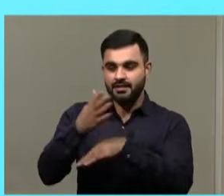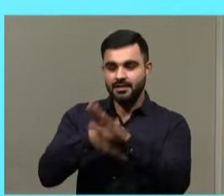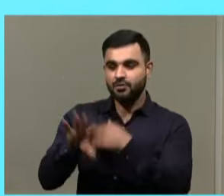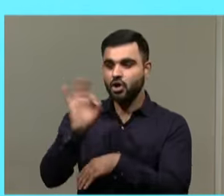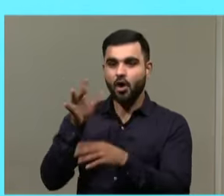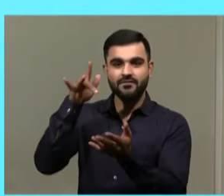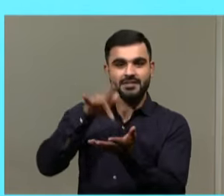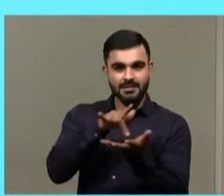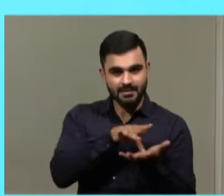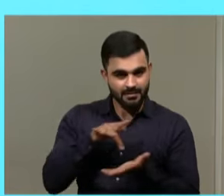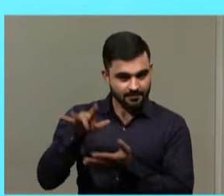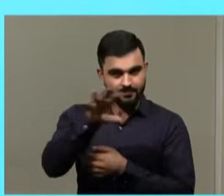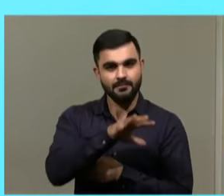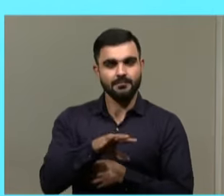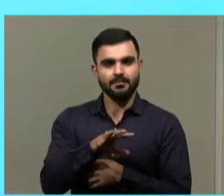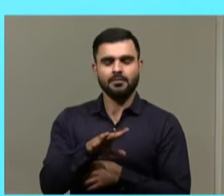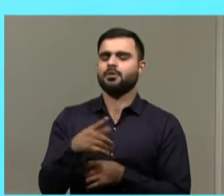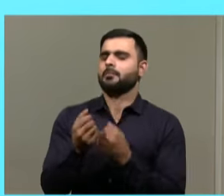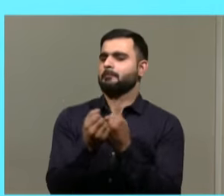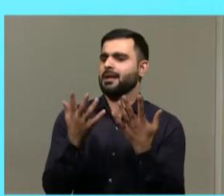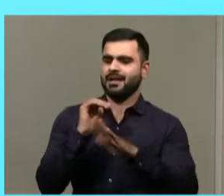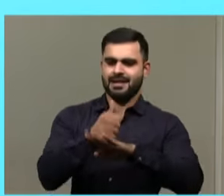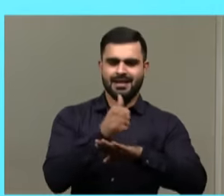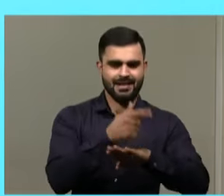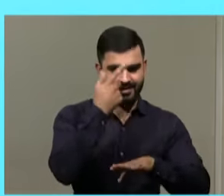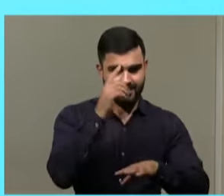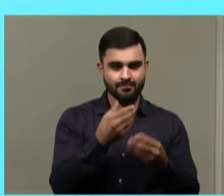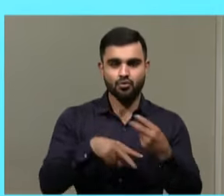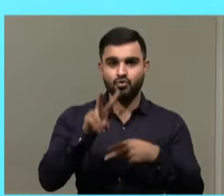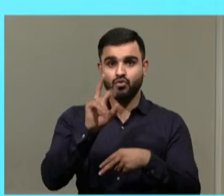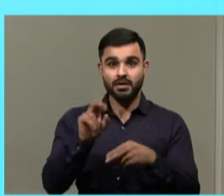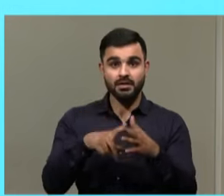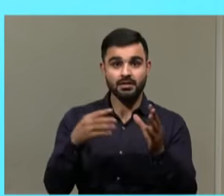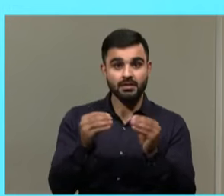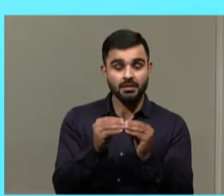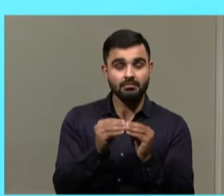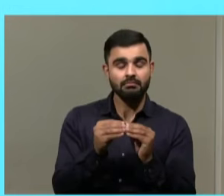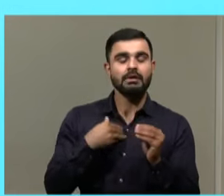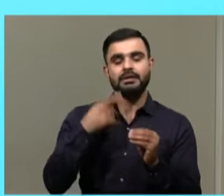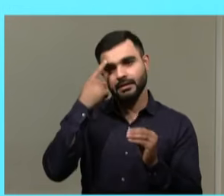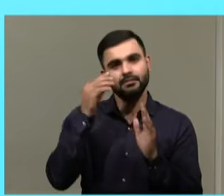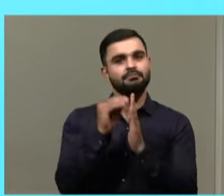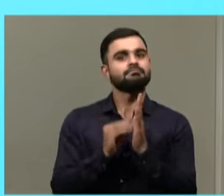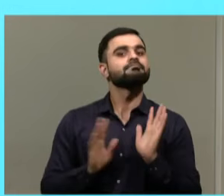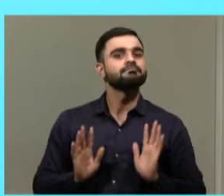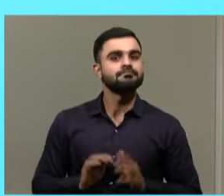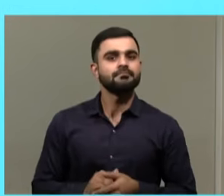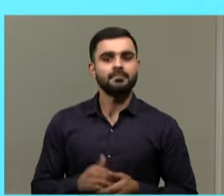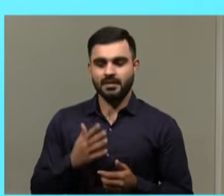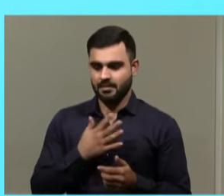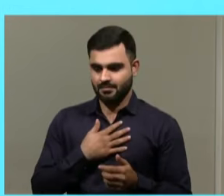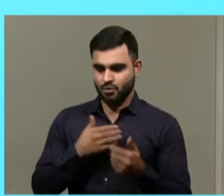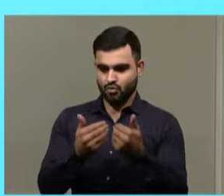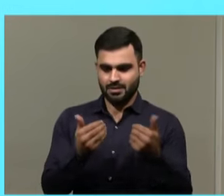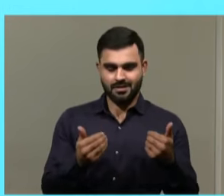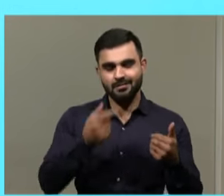opportunities, like in every, you know, how many established can you think of who have more than 20 employees? think millions of them. And migration is